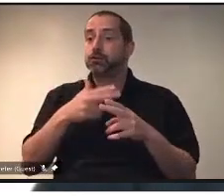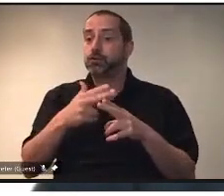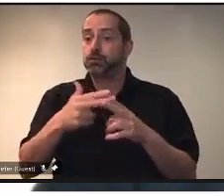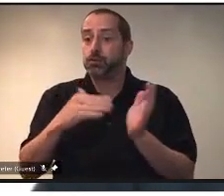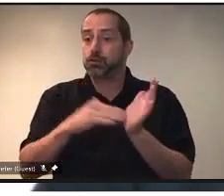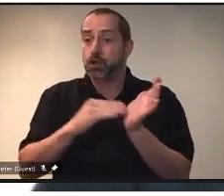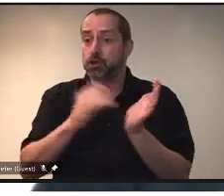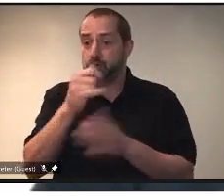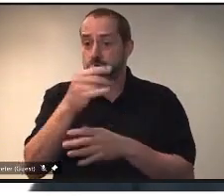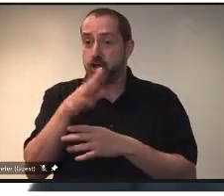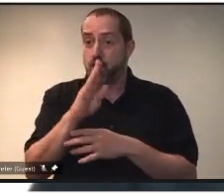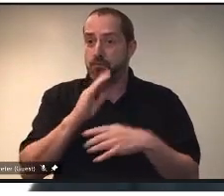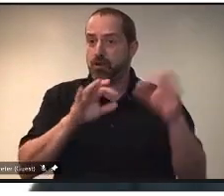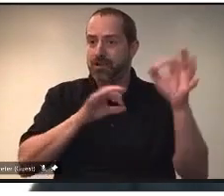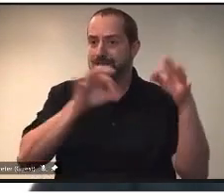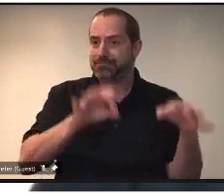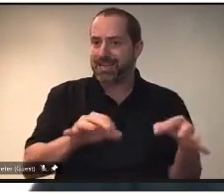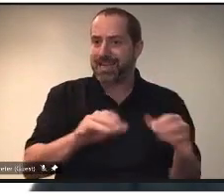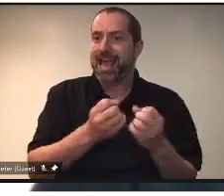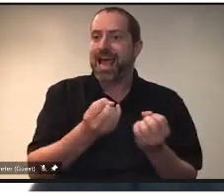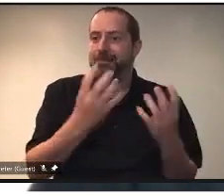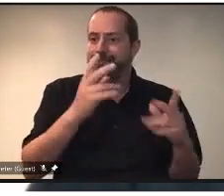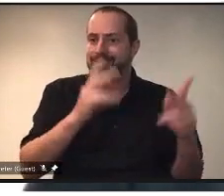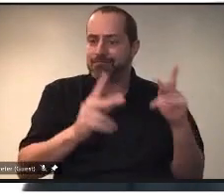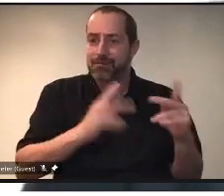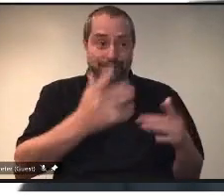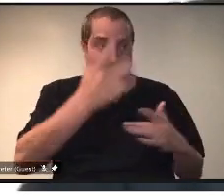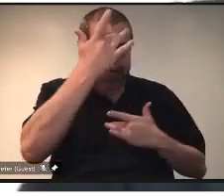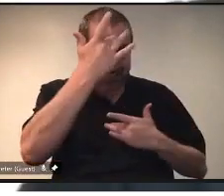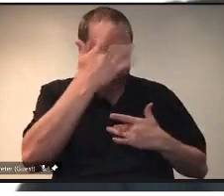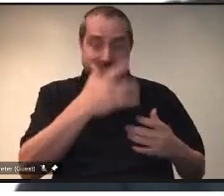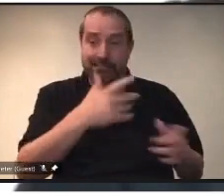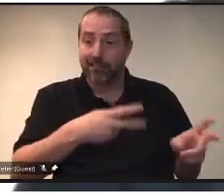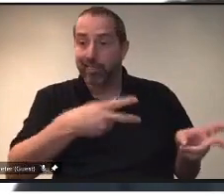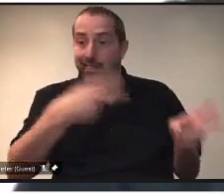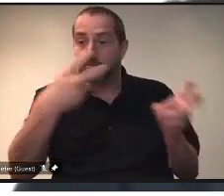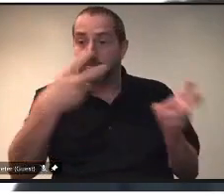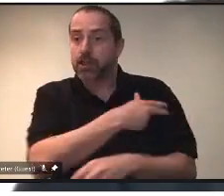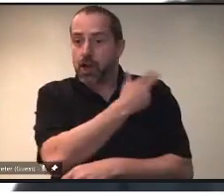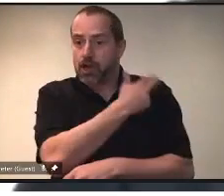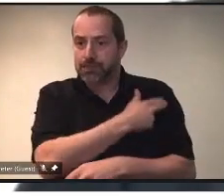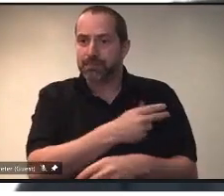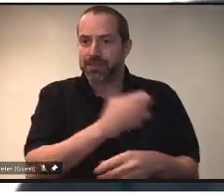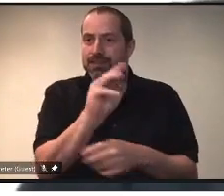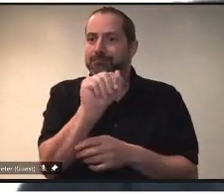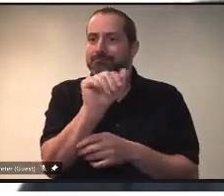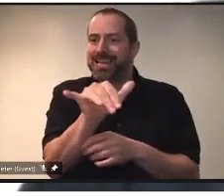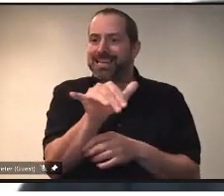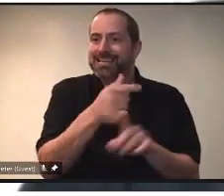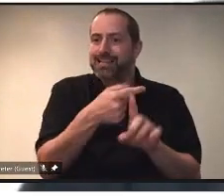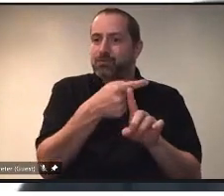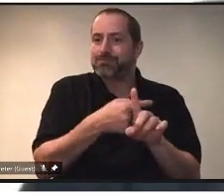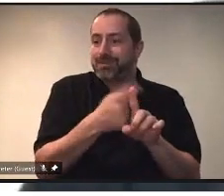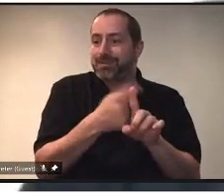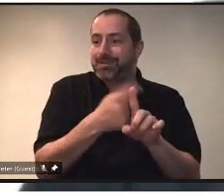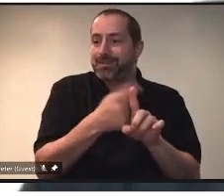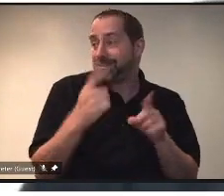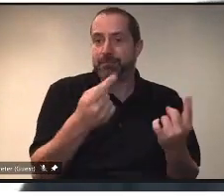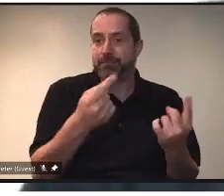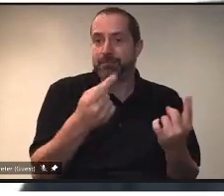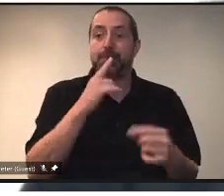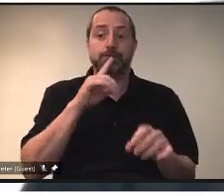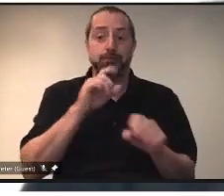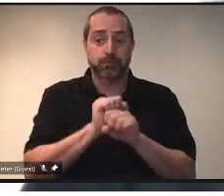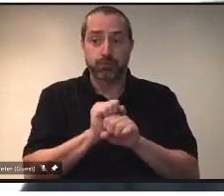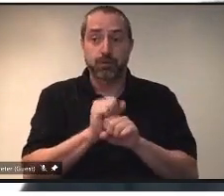hospitalizations in the month of May. I'll let him give the details, but you will see that the overwhelming